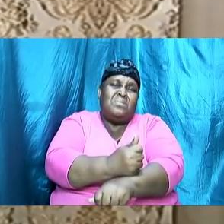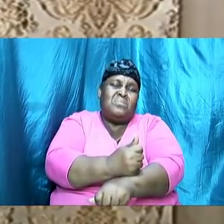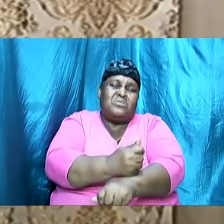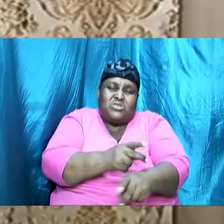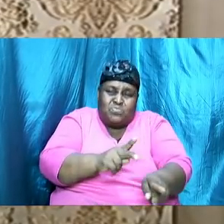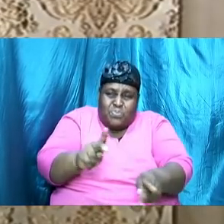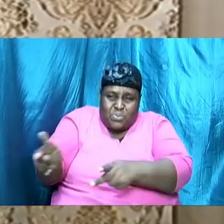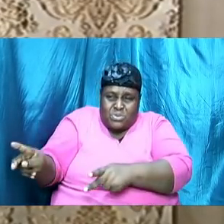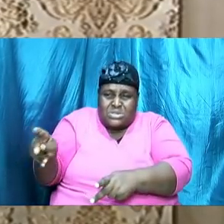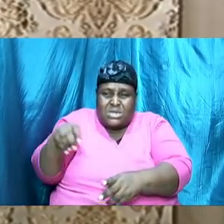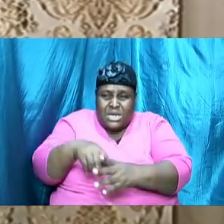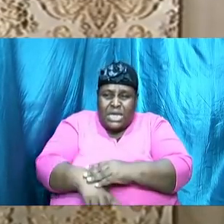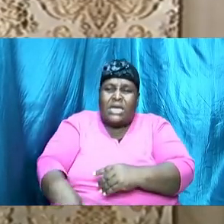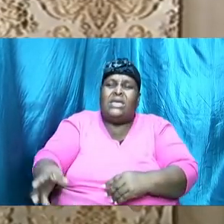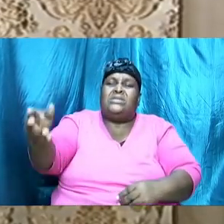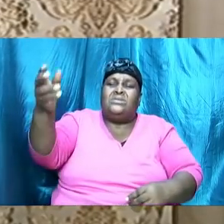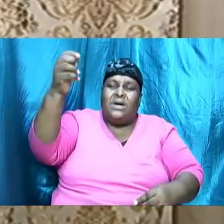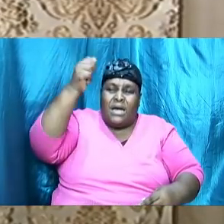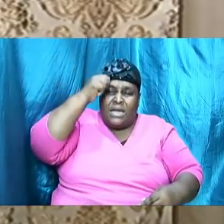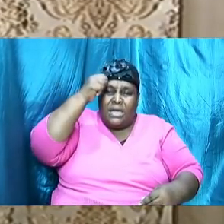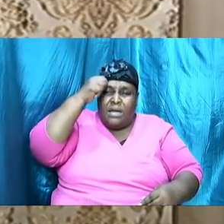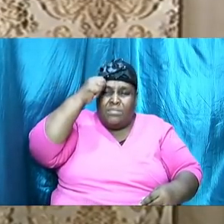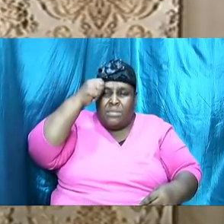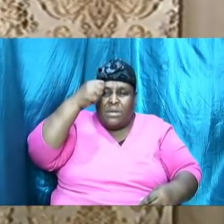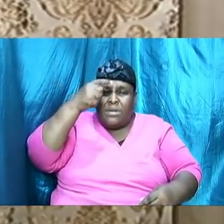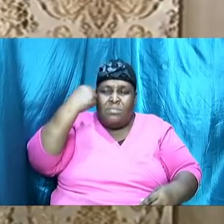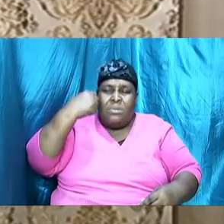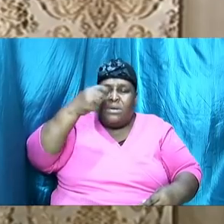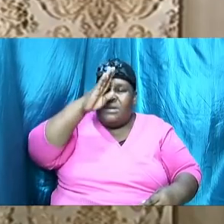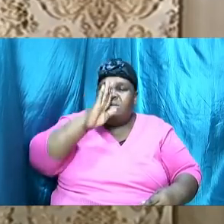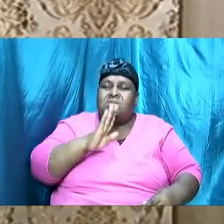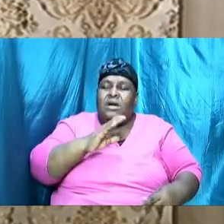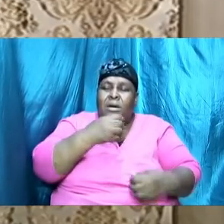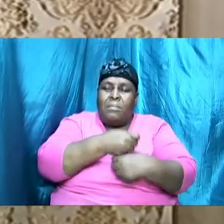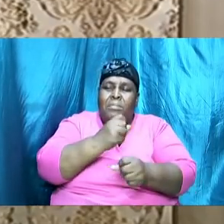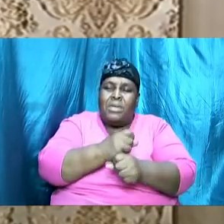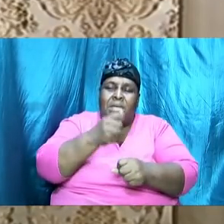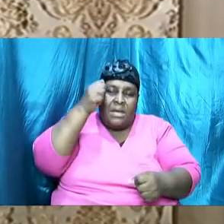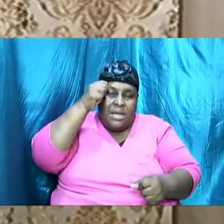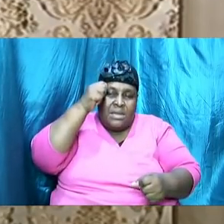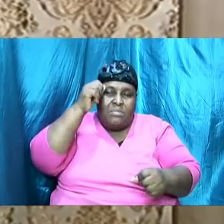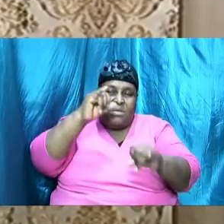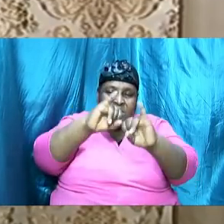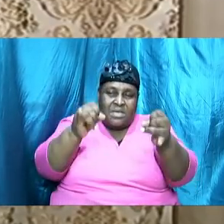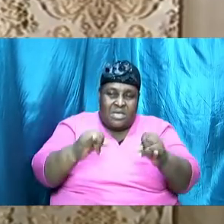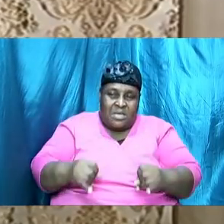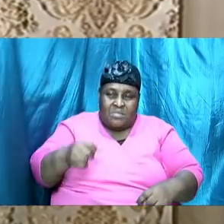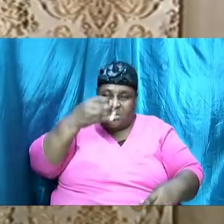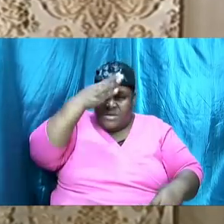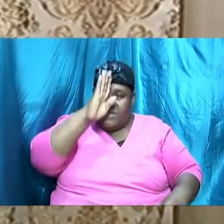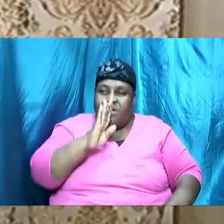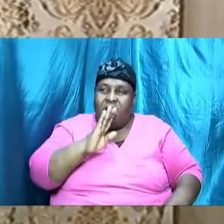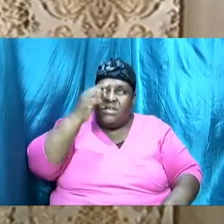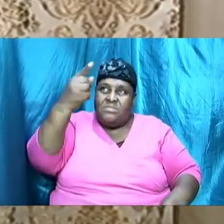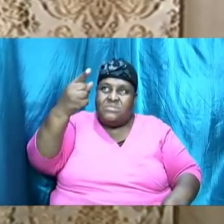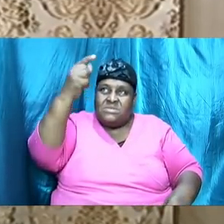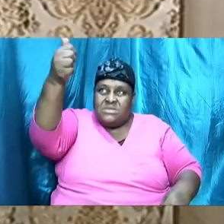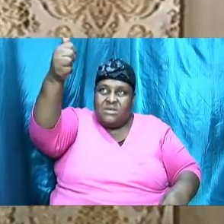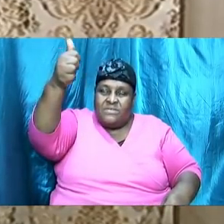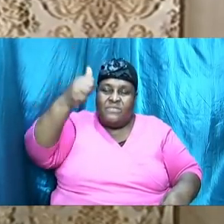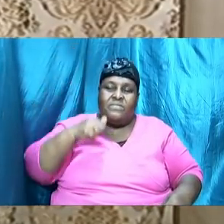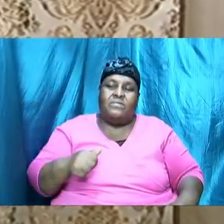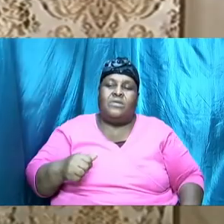into his DNA because God made him in the image of God and God basically